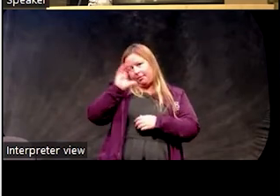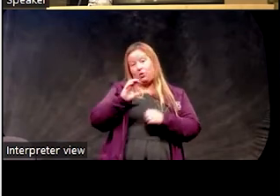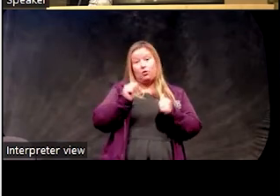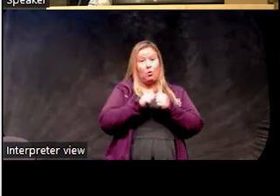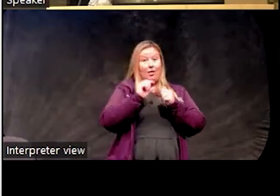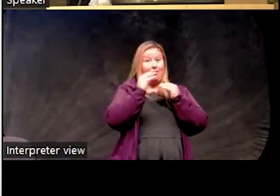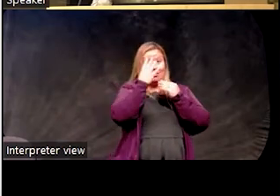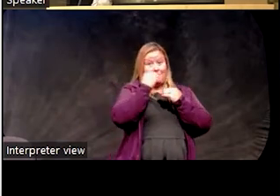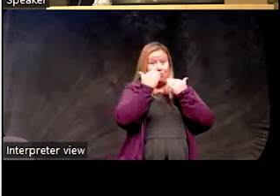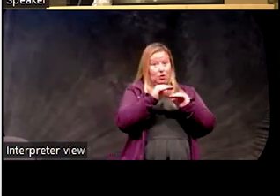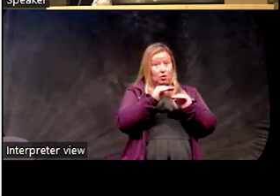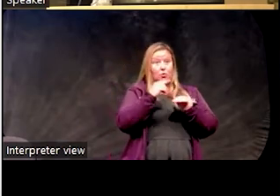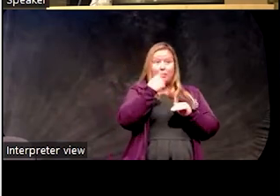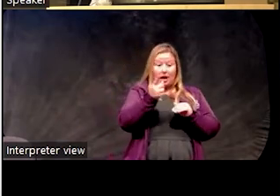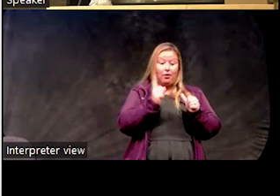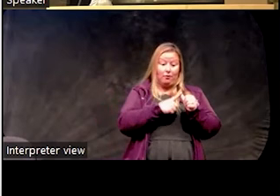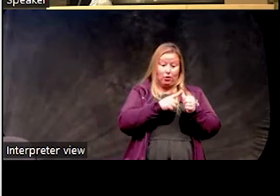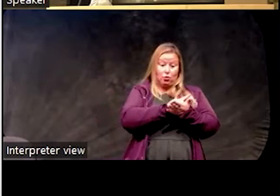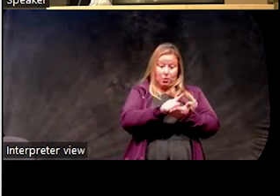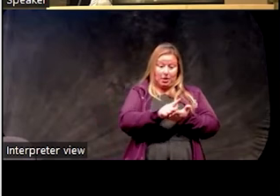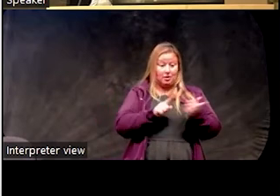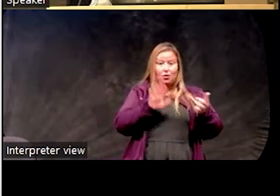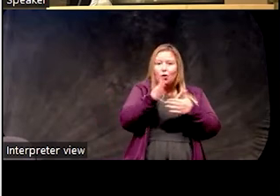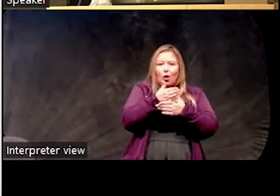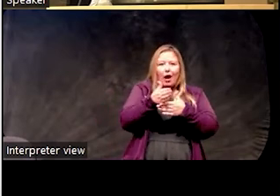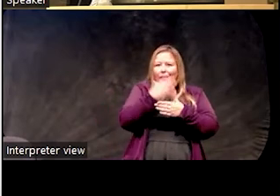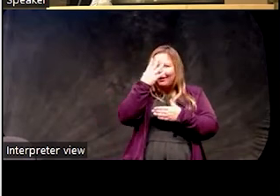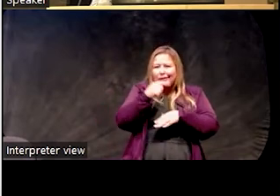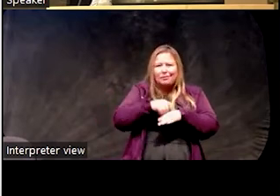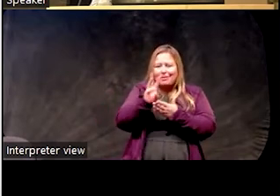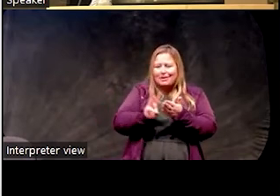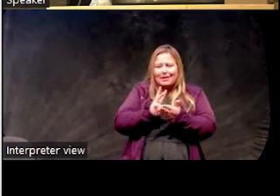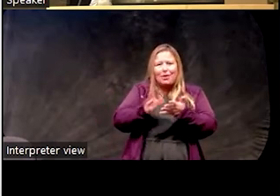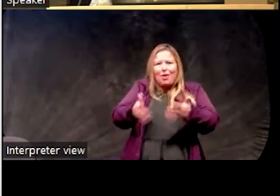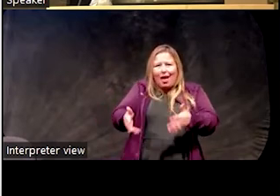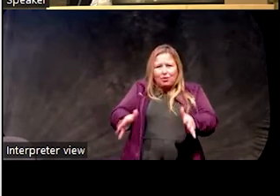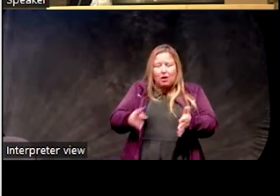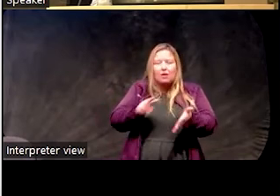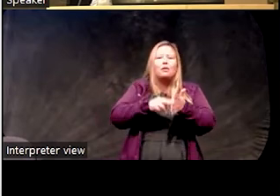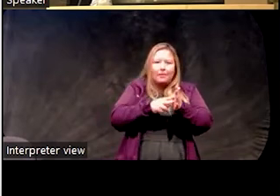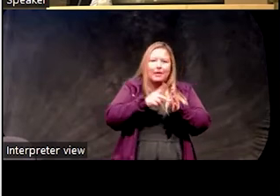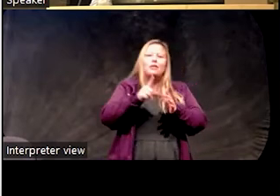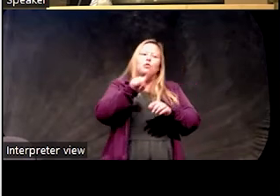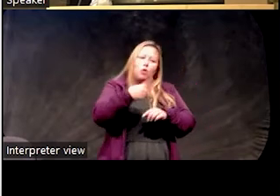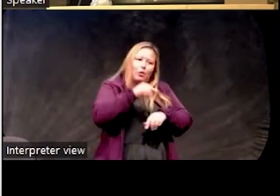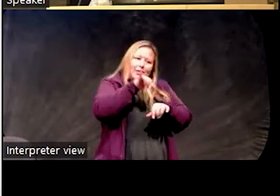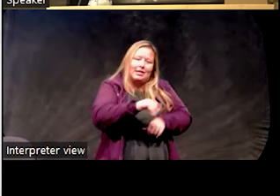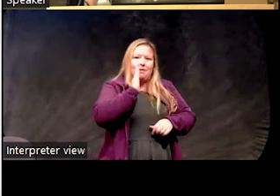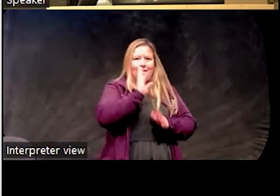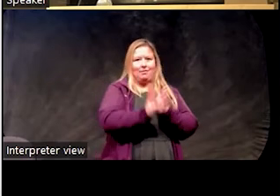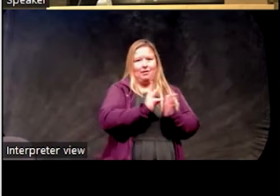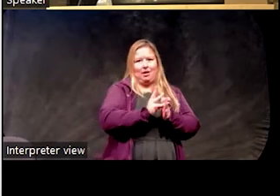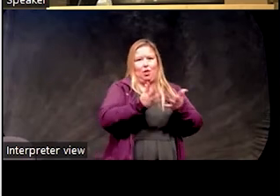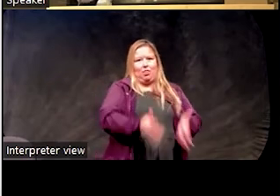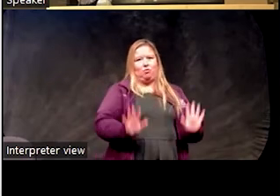at week one, we'd be telling this person, because you're averaging about six hours of sleep, only be in bed six hours. So do you